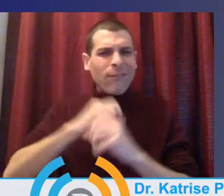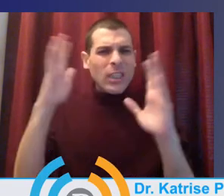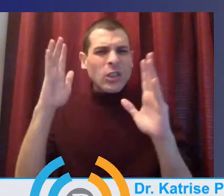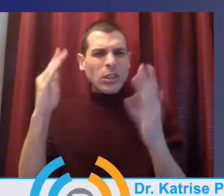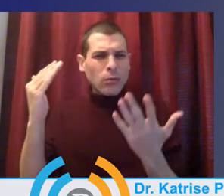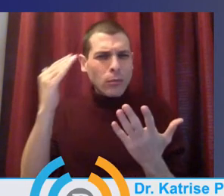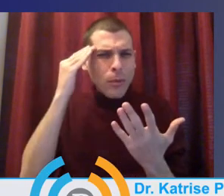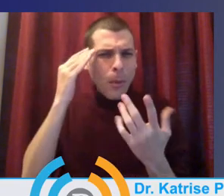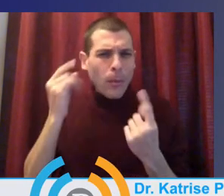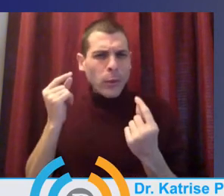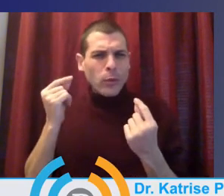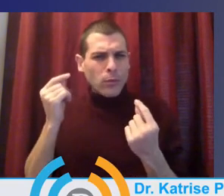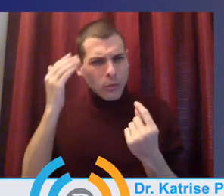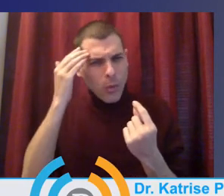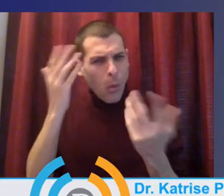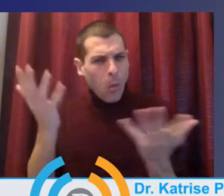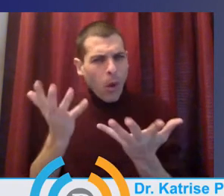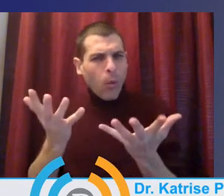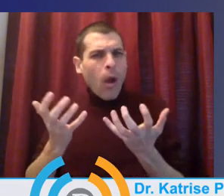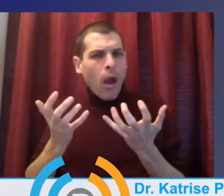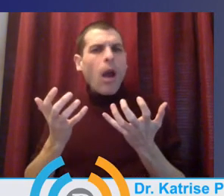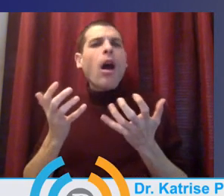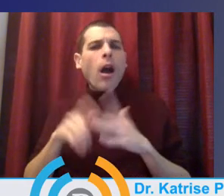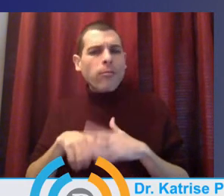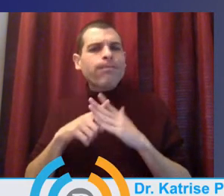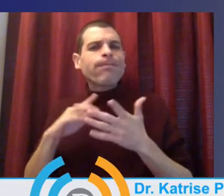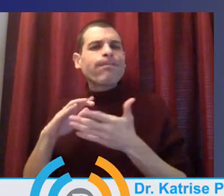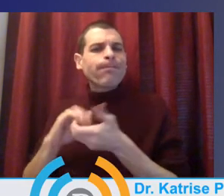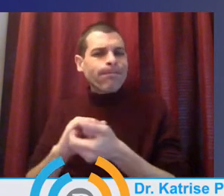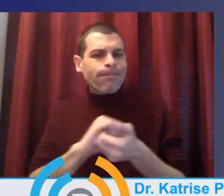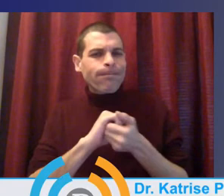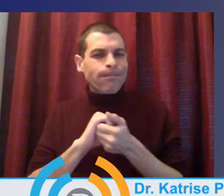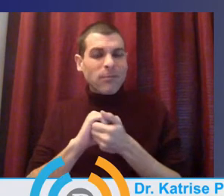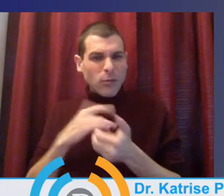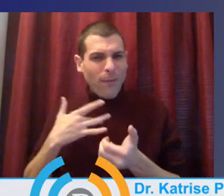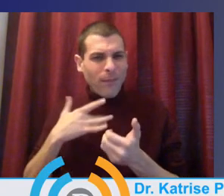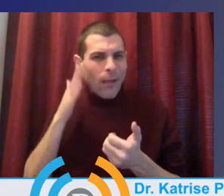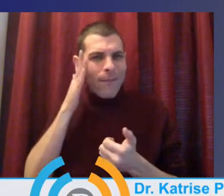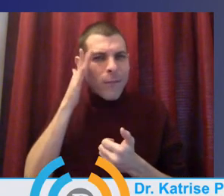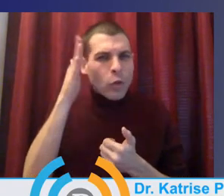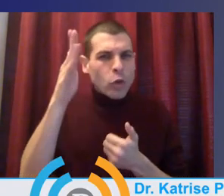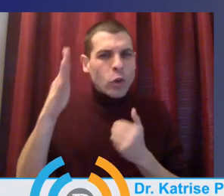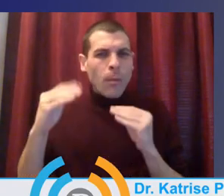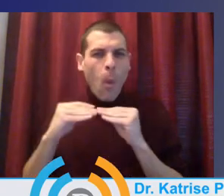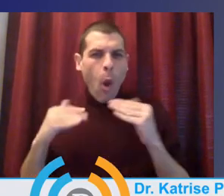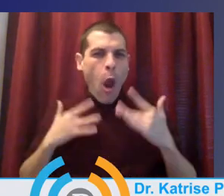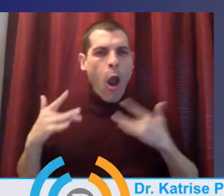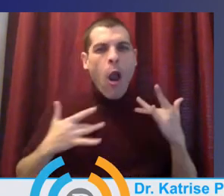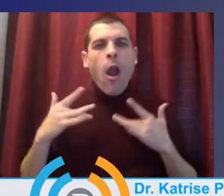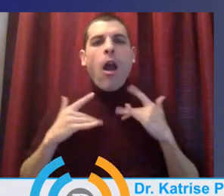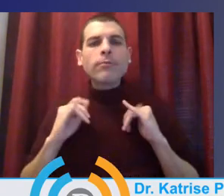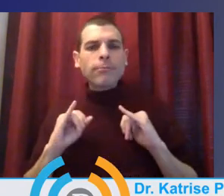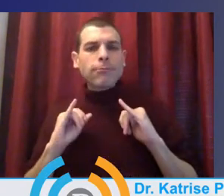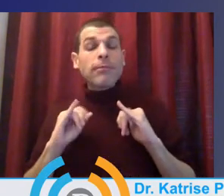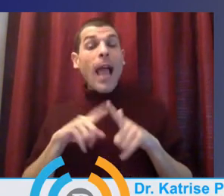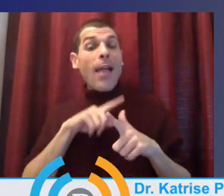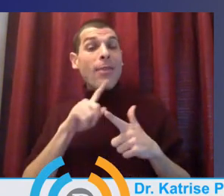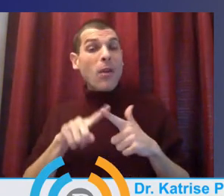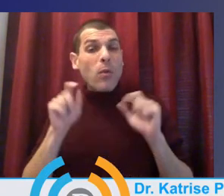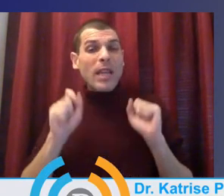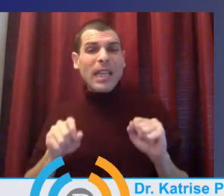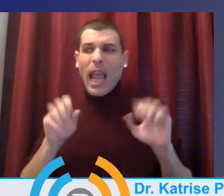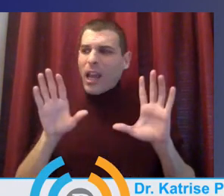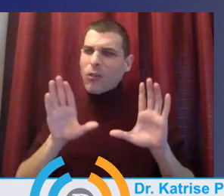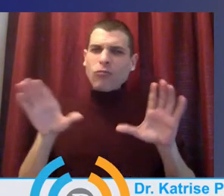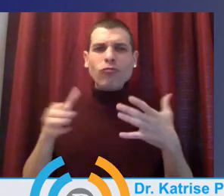somewhat anticipate an exciting future. And it also allows them to provide somewhat of a rallying cry, if